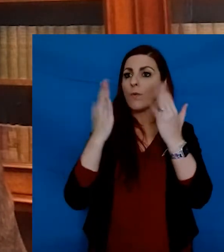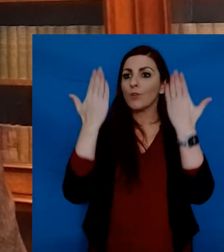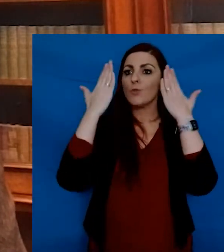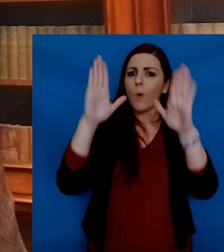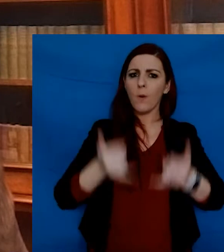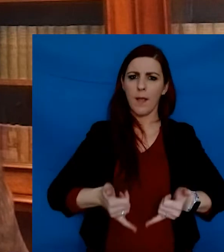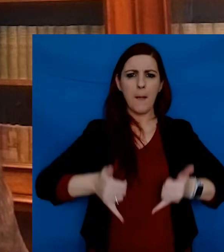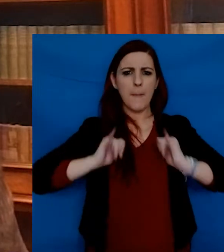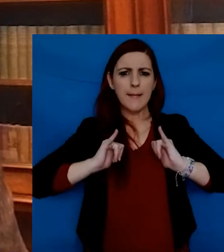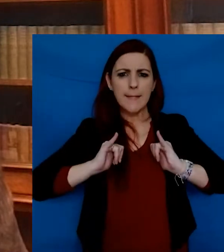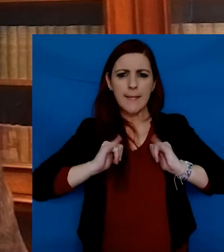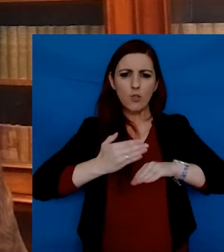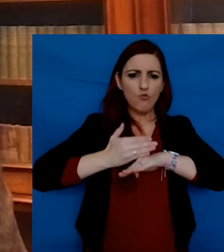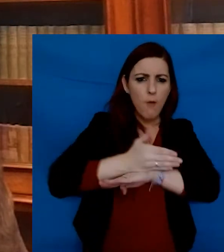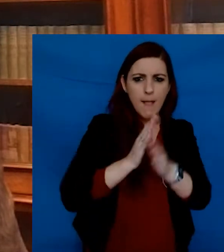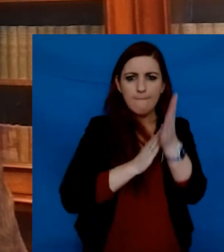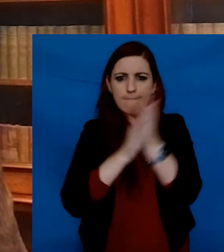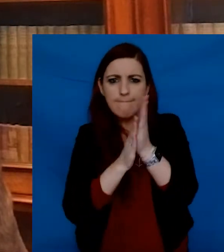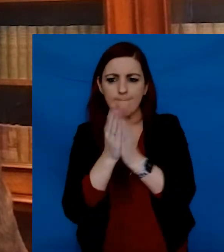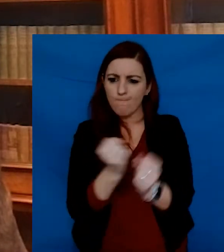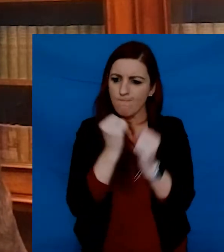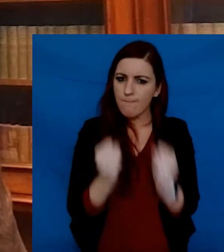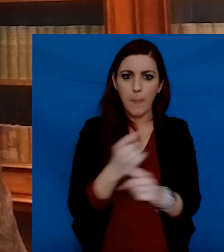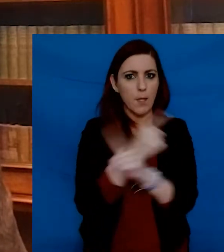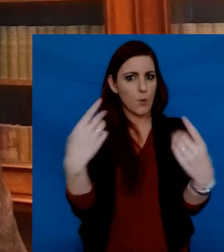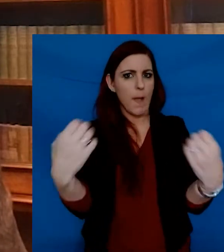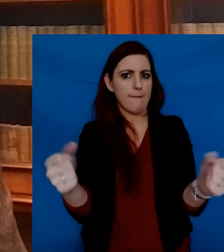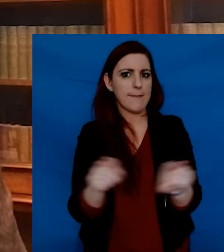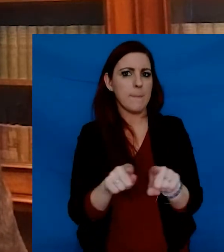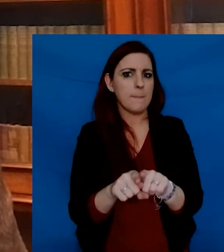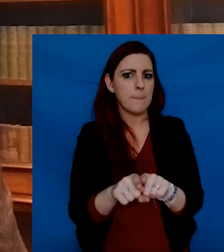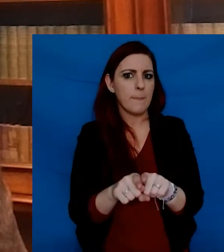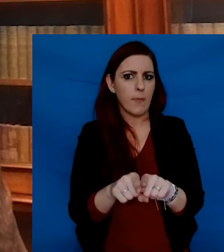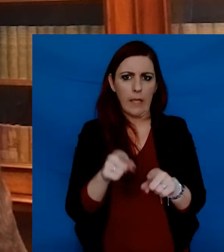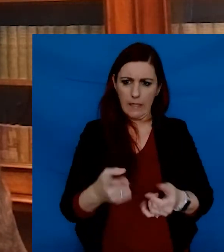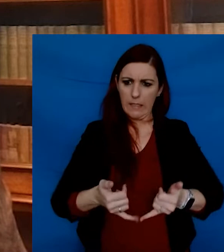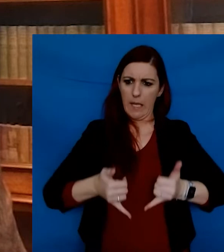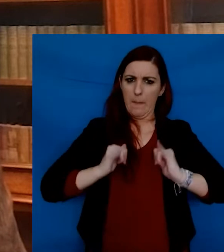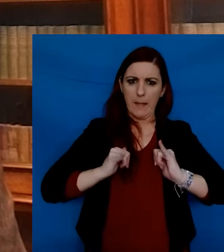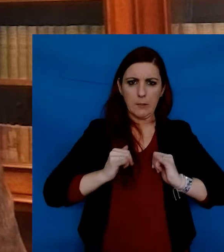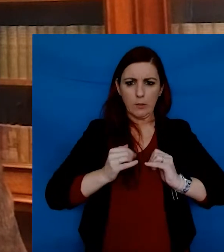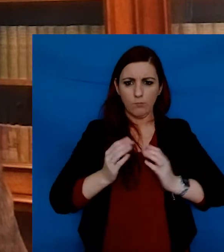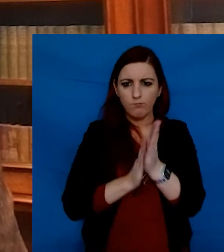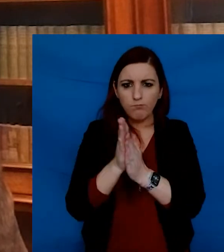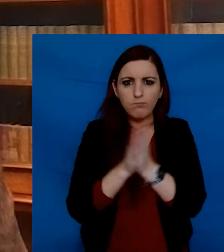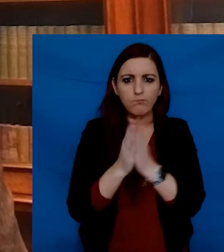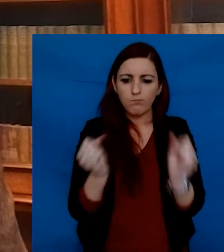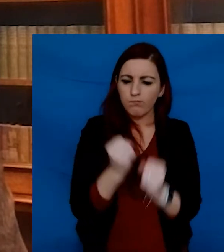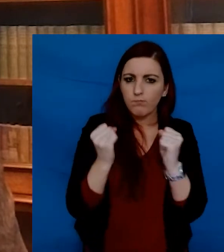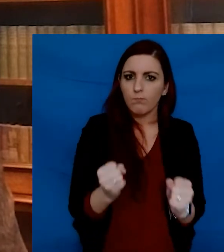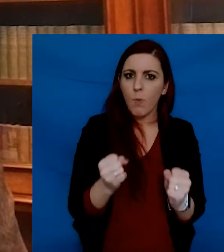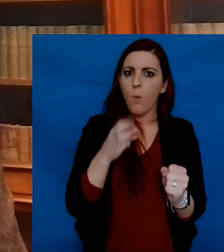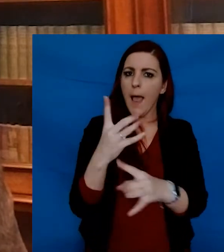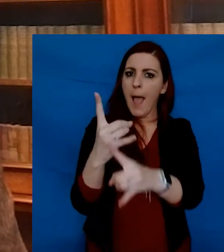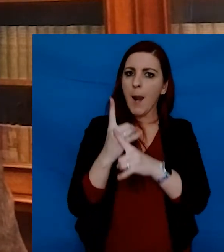the ability, the drive and the determination that you have. This drive and determination will stand you in